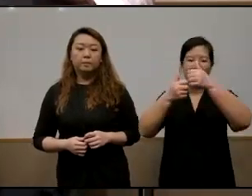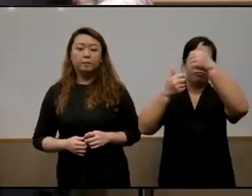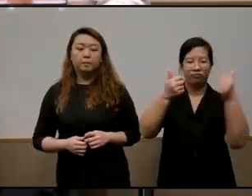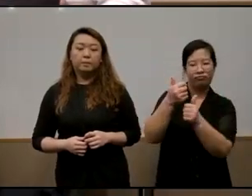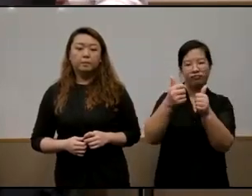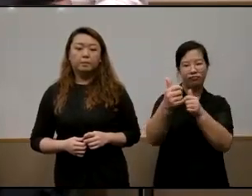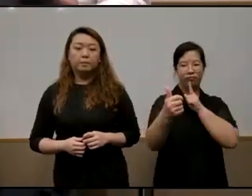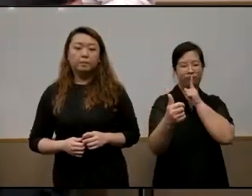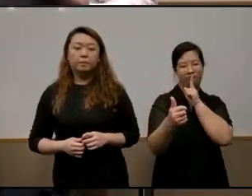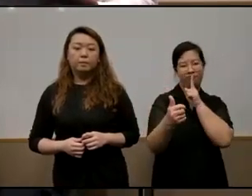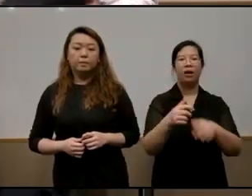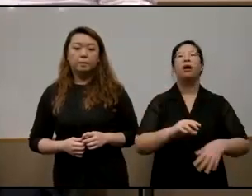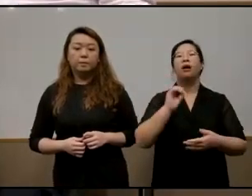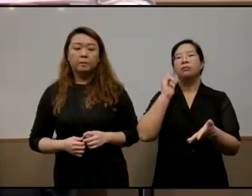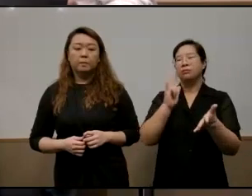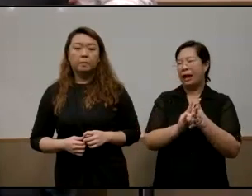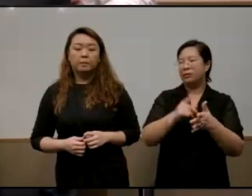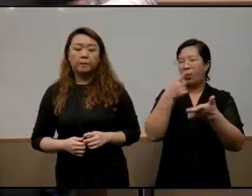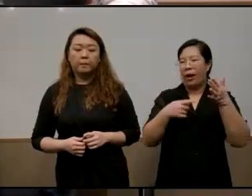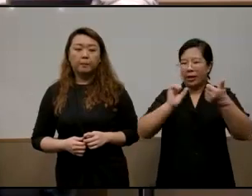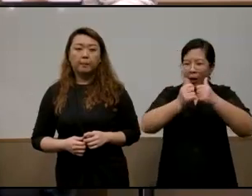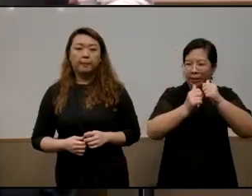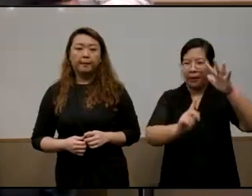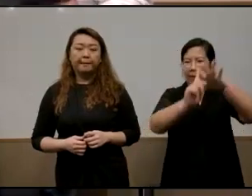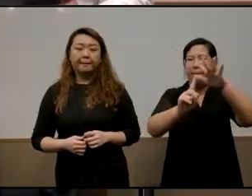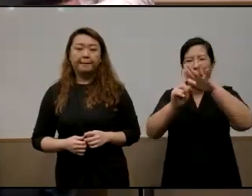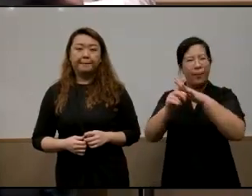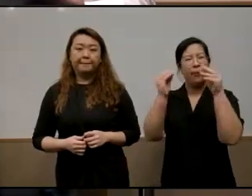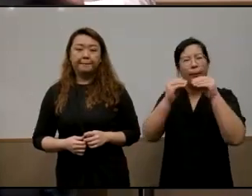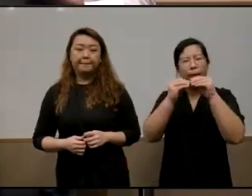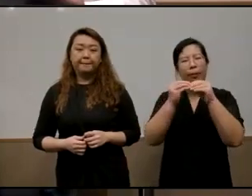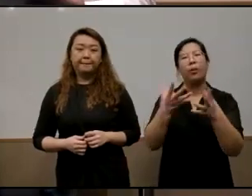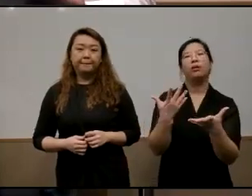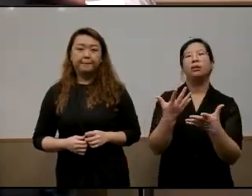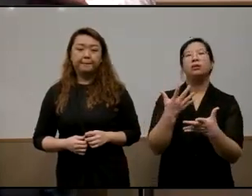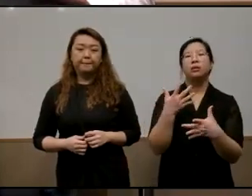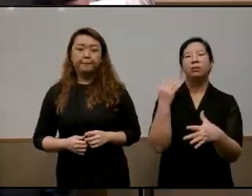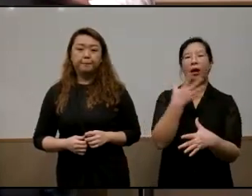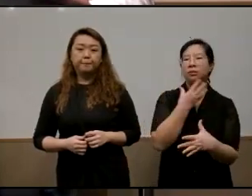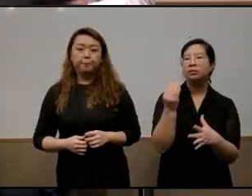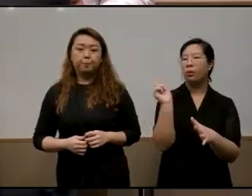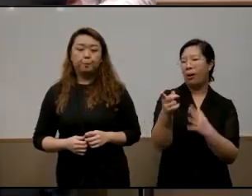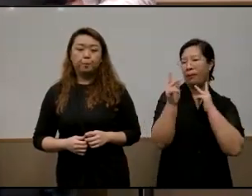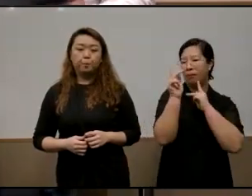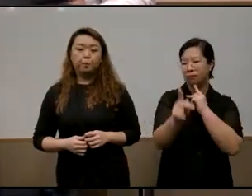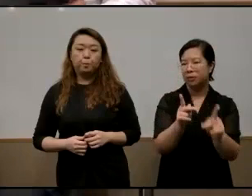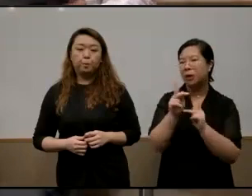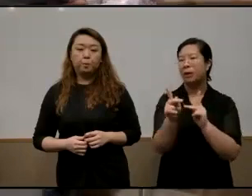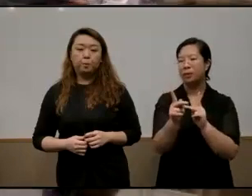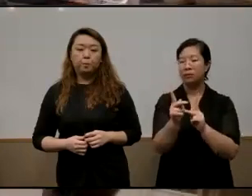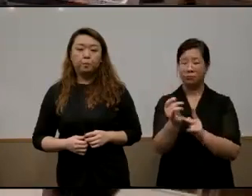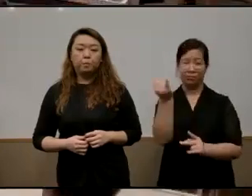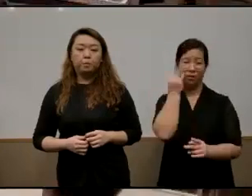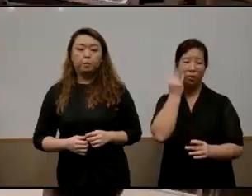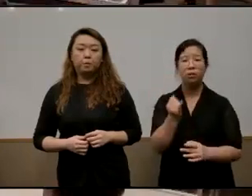where competition and strife comes in and that's where uh uh people are supposed supposed to be